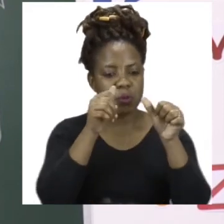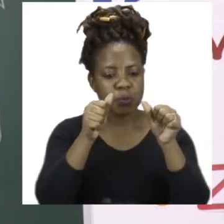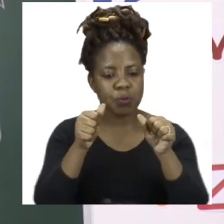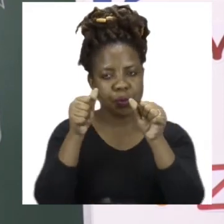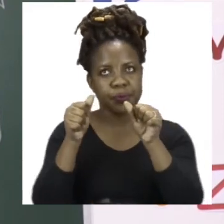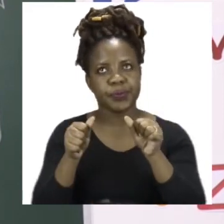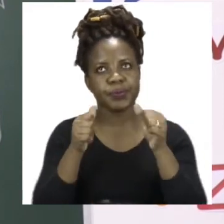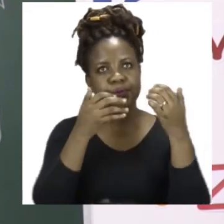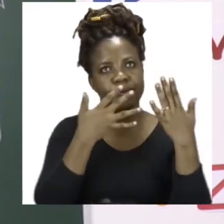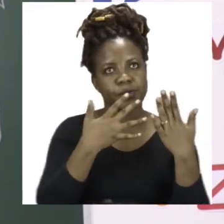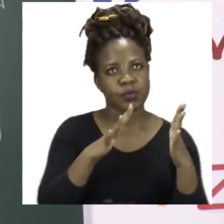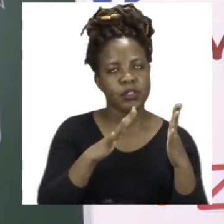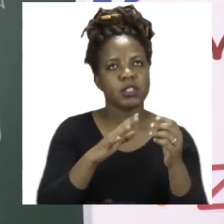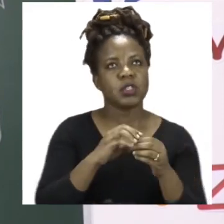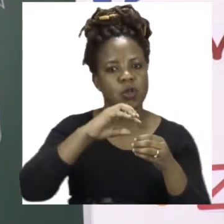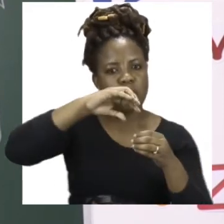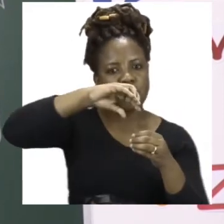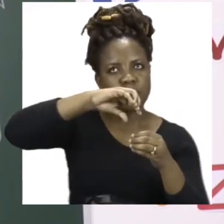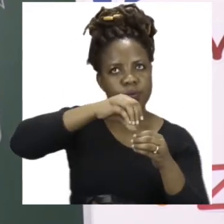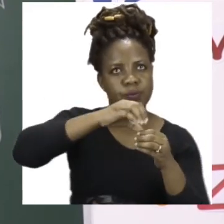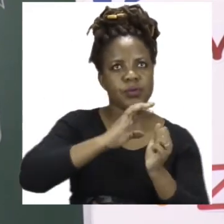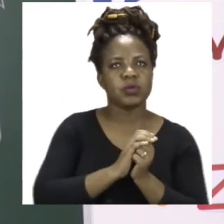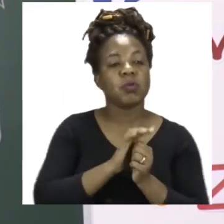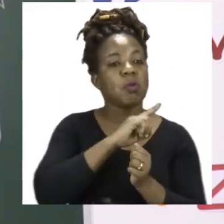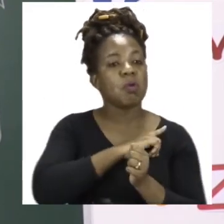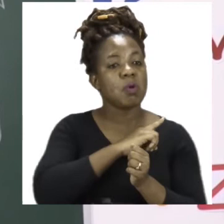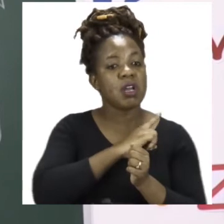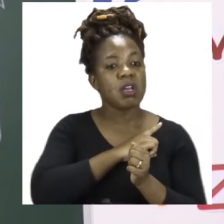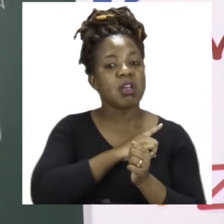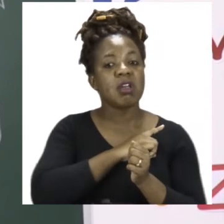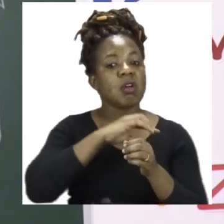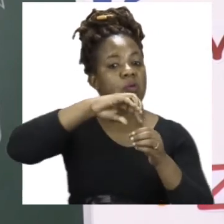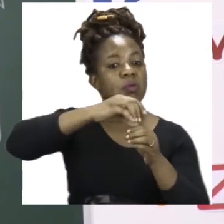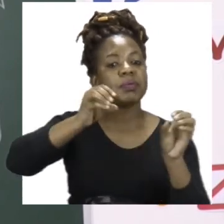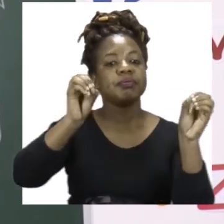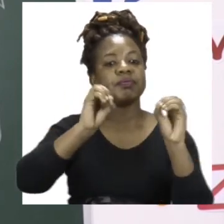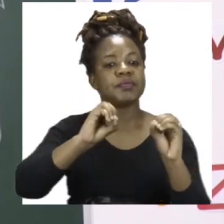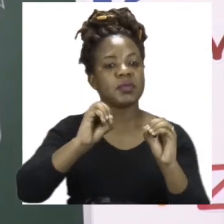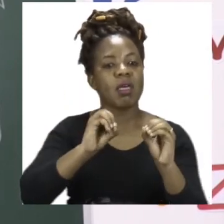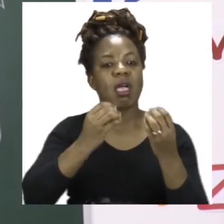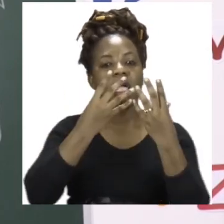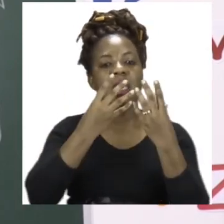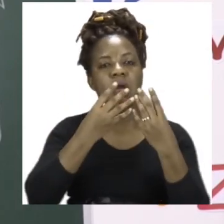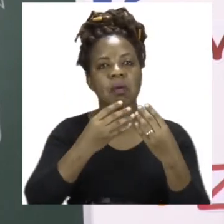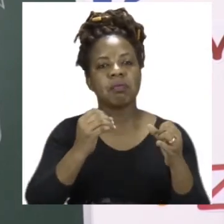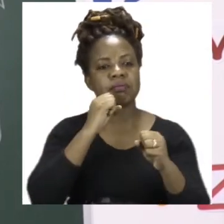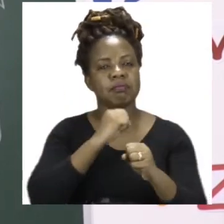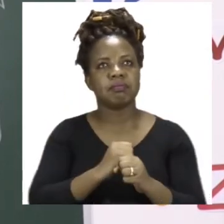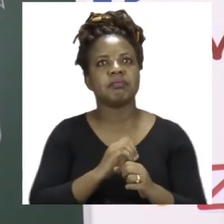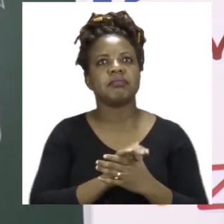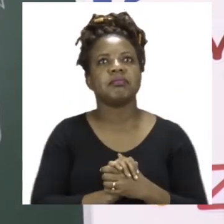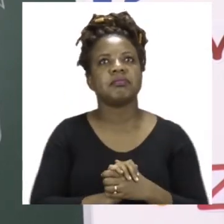can close your glue so that it won't dry out. Now I have drawn some beautiful pictures